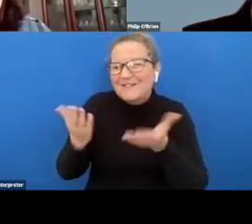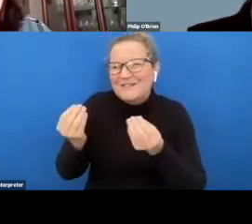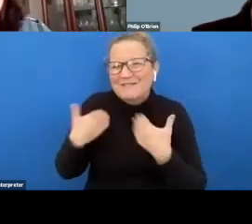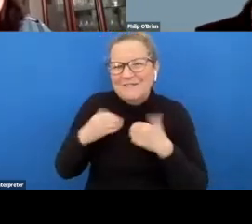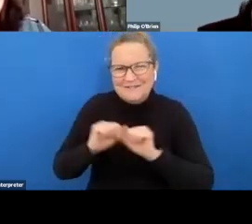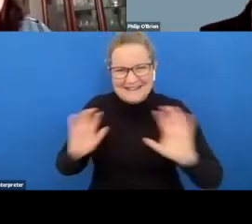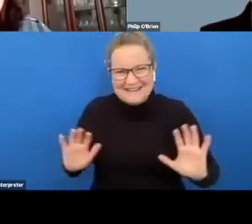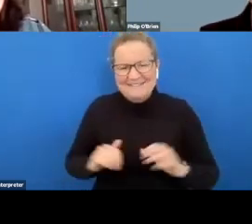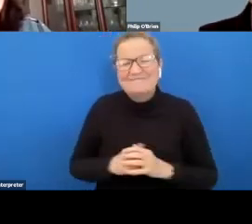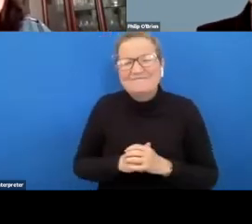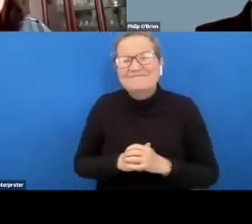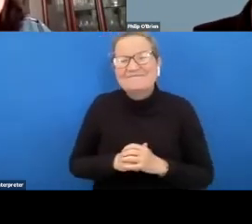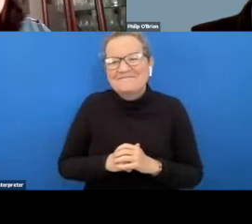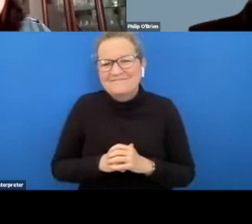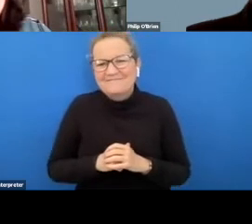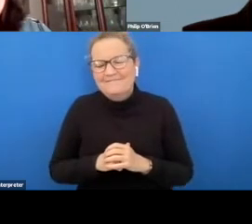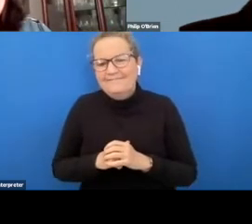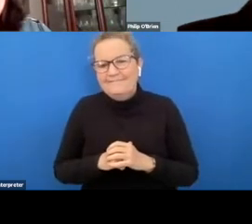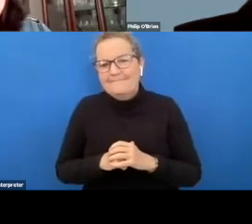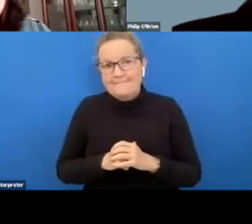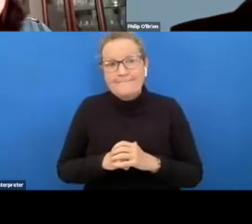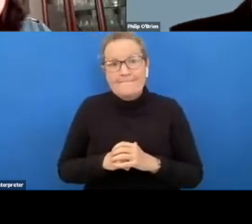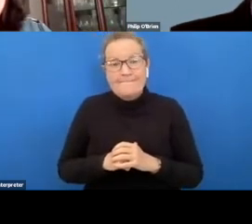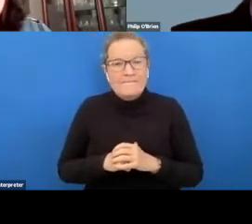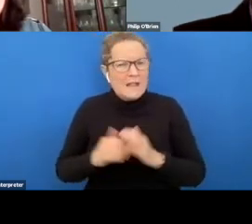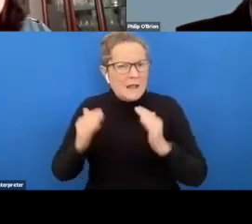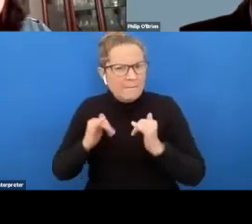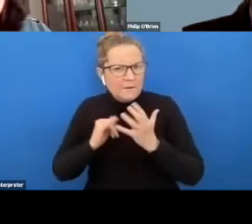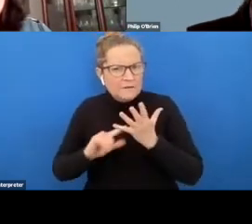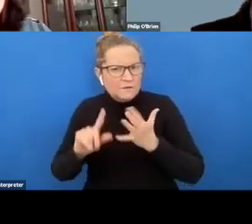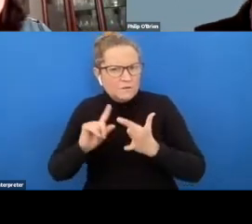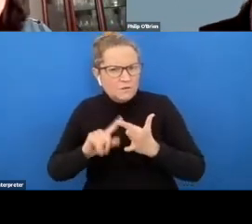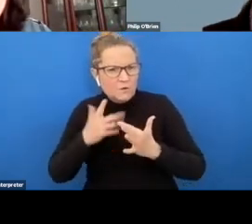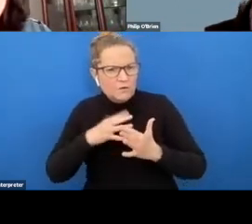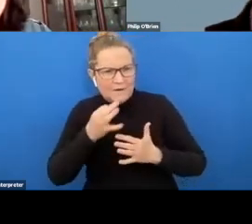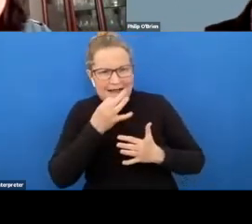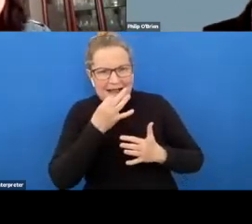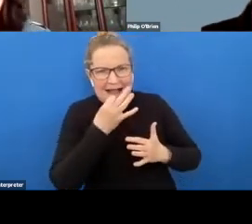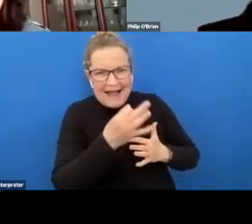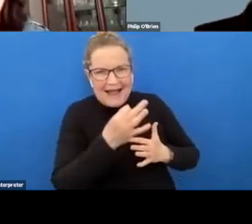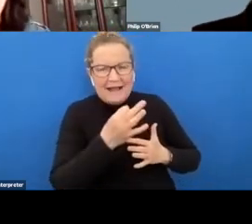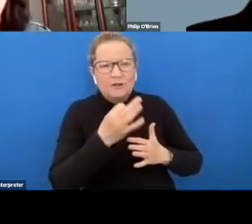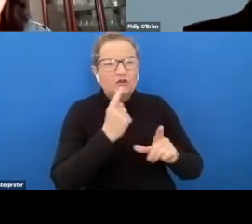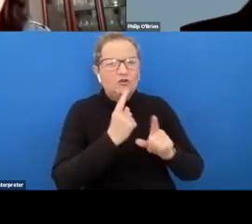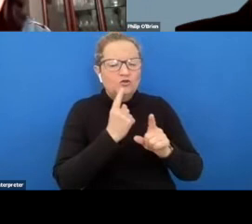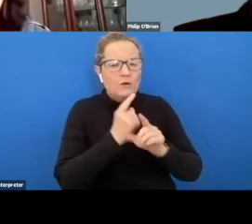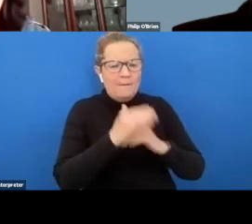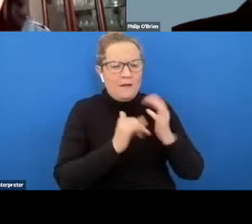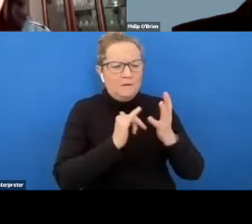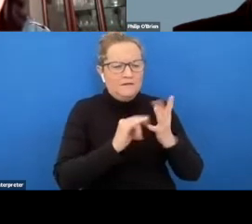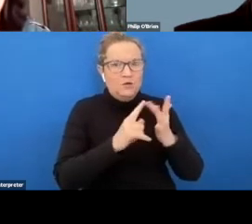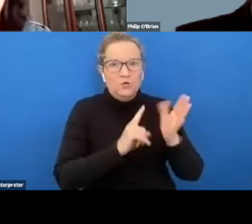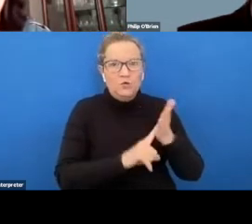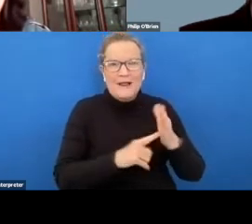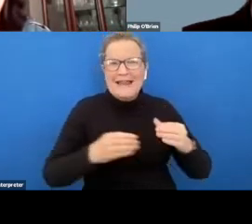um and i'd just like to perhaps bring in um sue at this point um when we're talking about social enterprise as as was